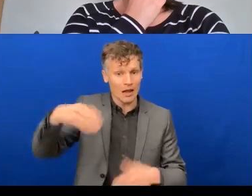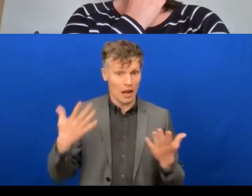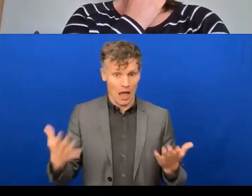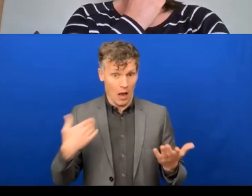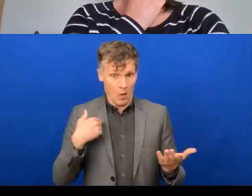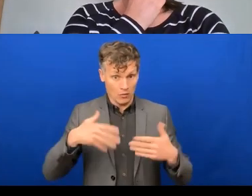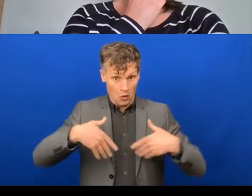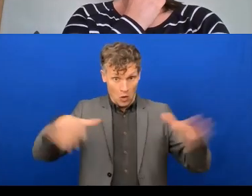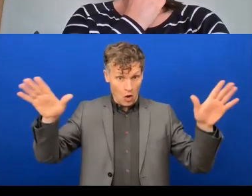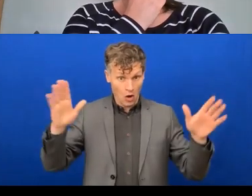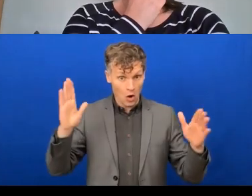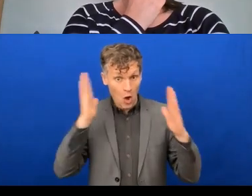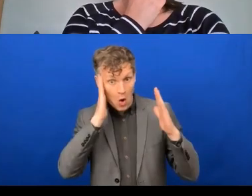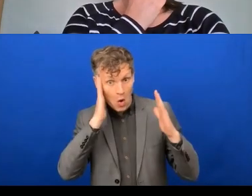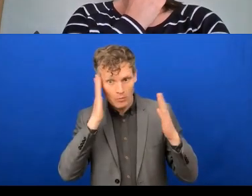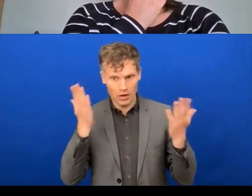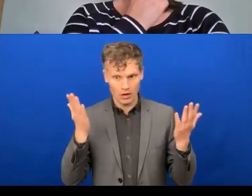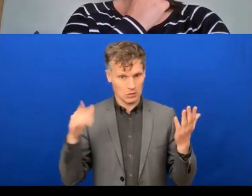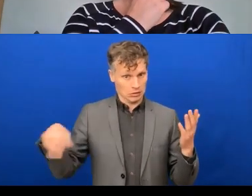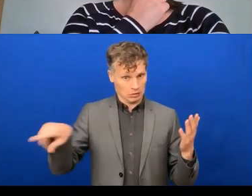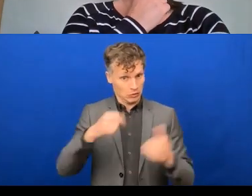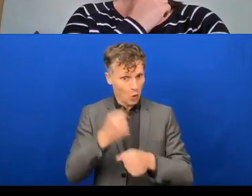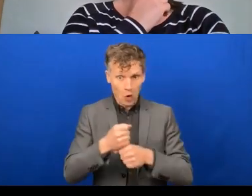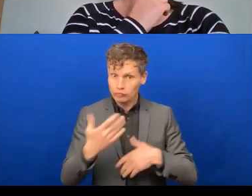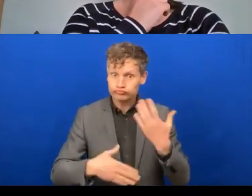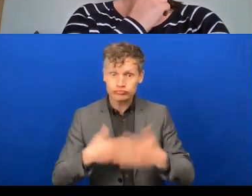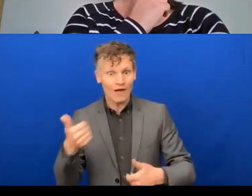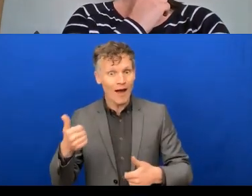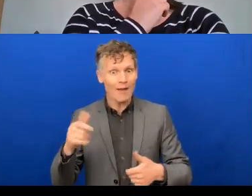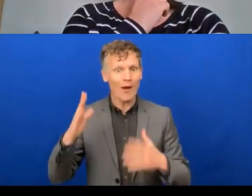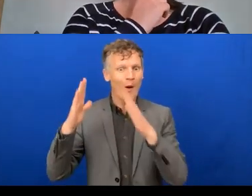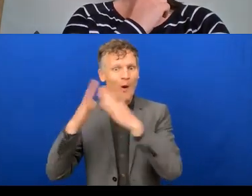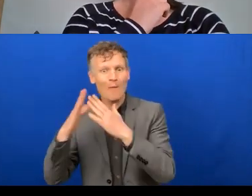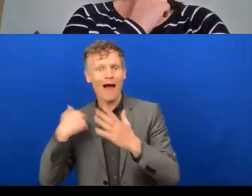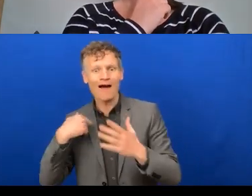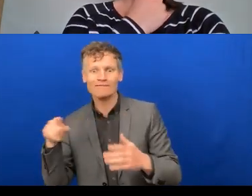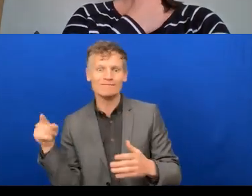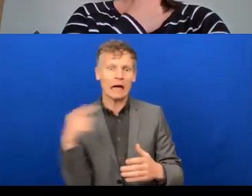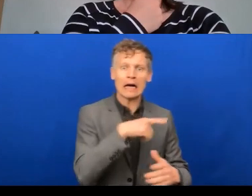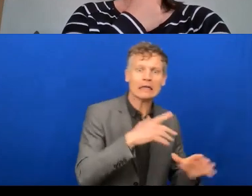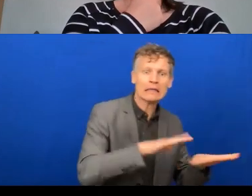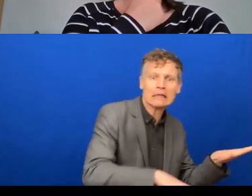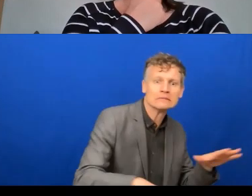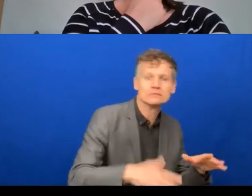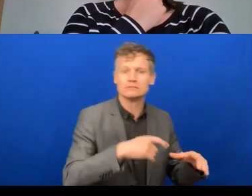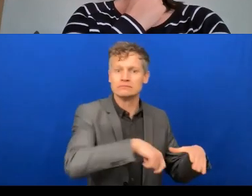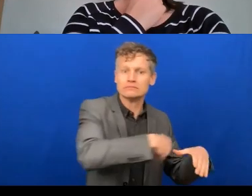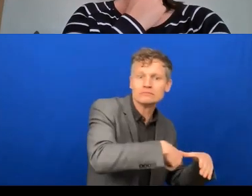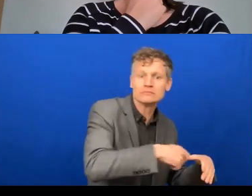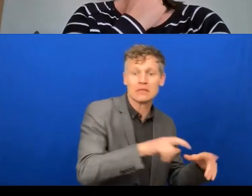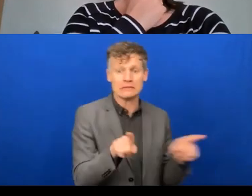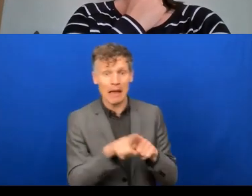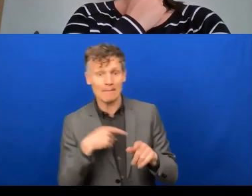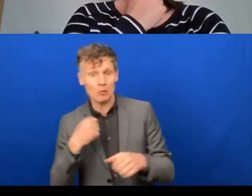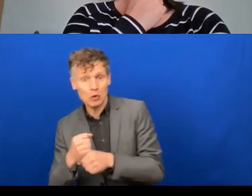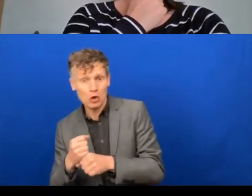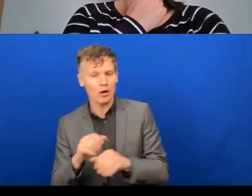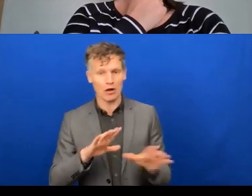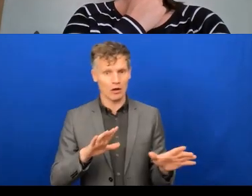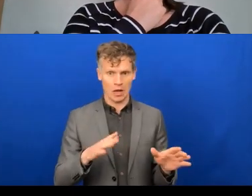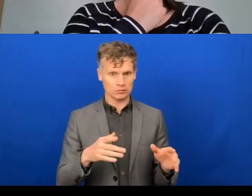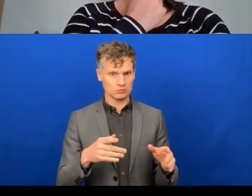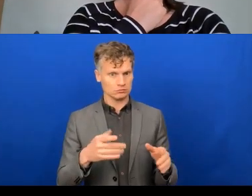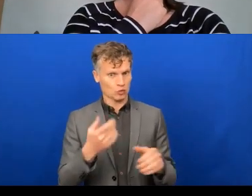this is about reframing what we need to do rather than being confrontational. I quite agree. It's not necessarily about